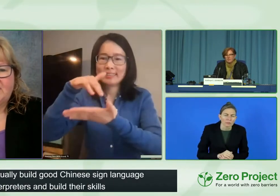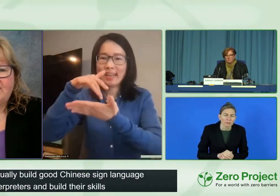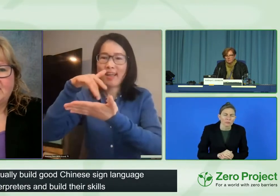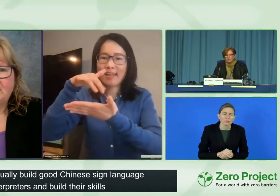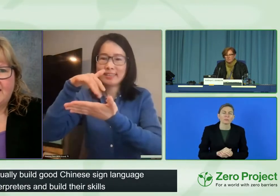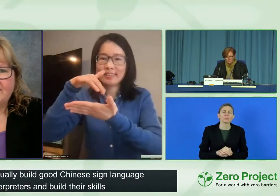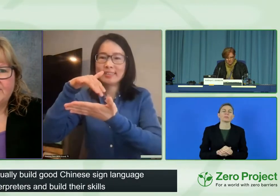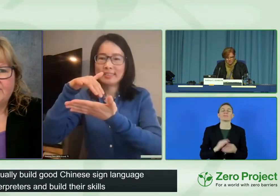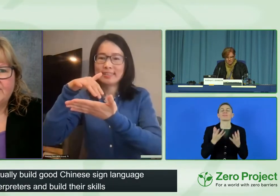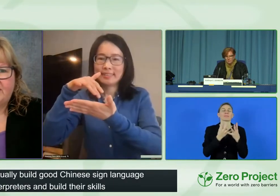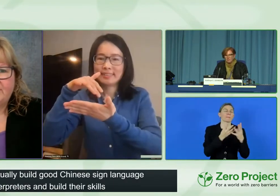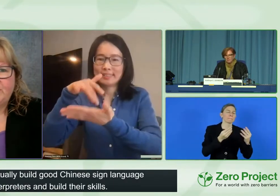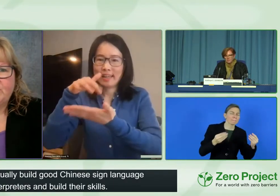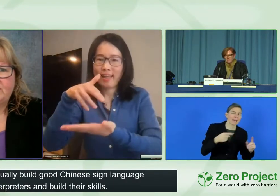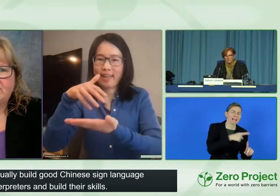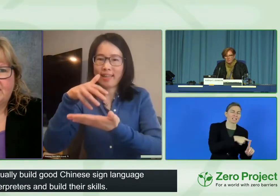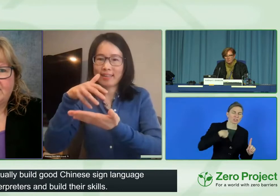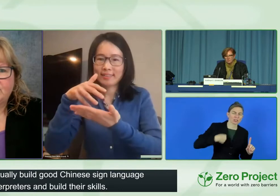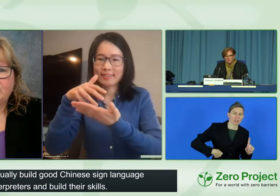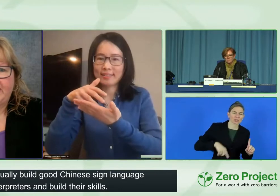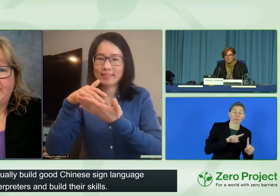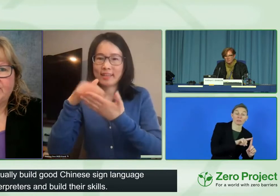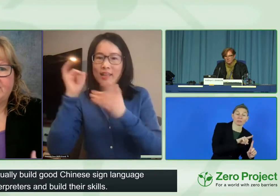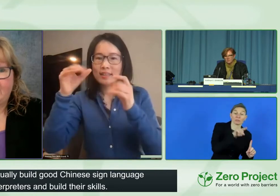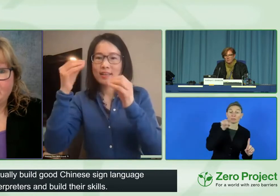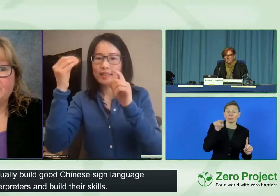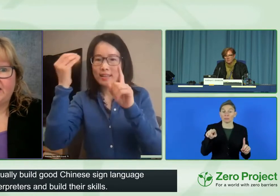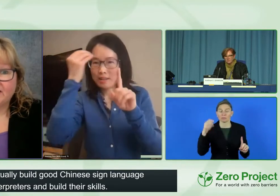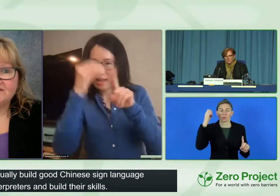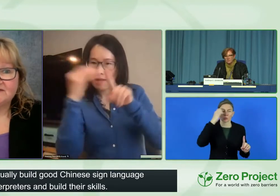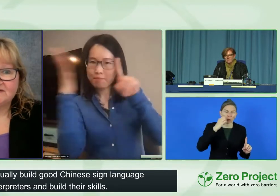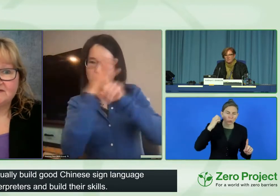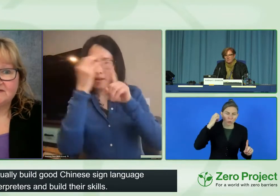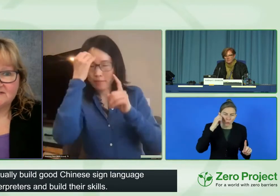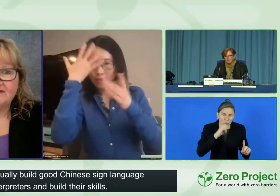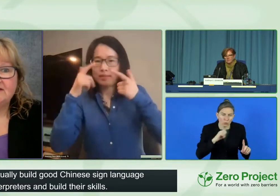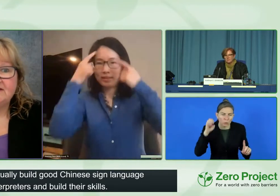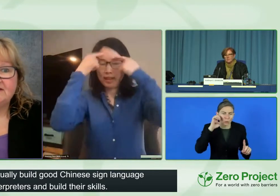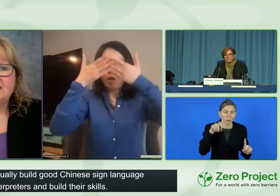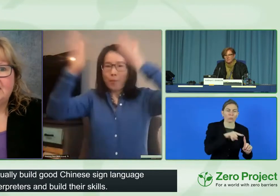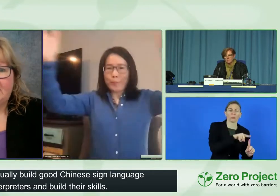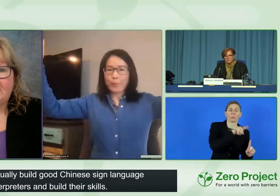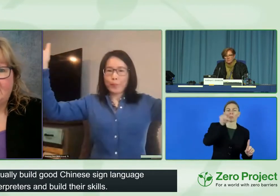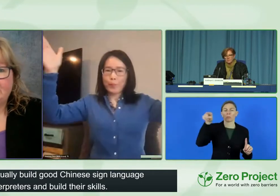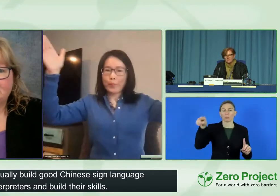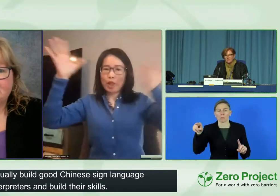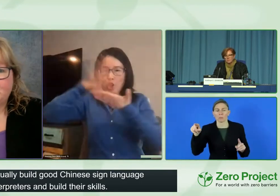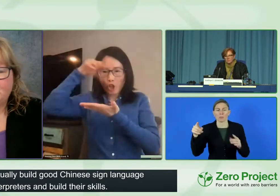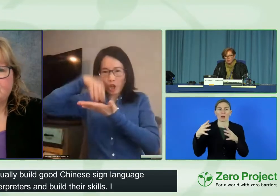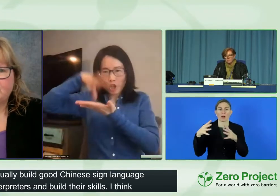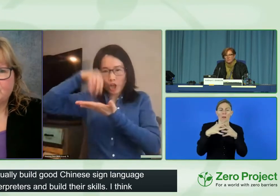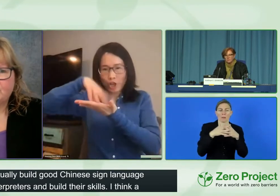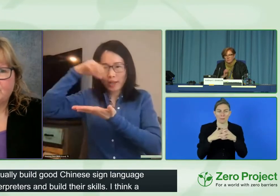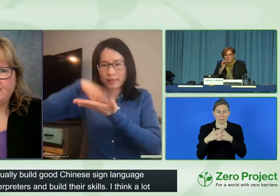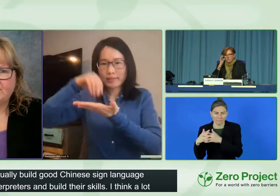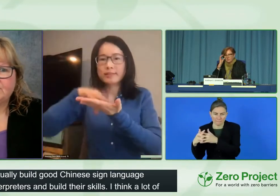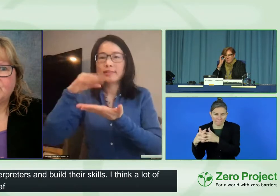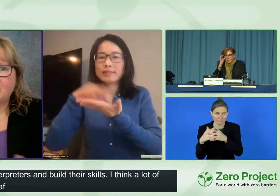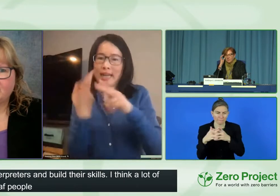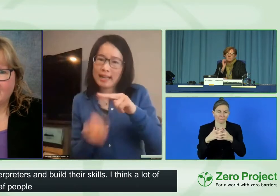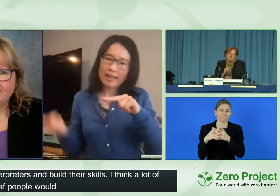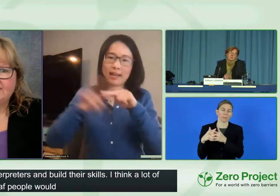You know, I think a lot of deaf people would do better if they came to America to study and be exposed to